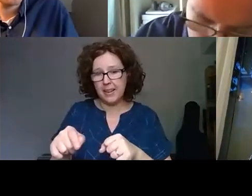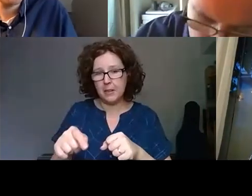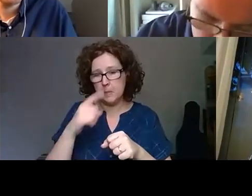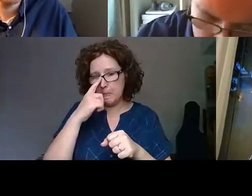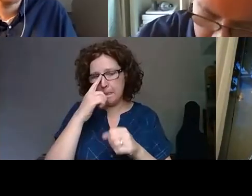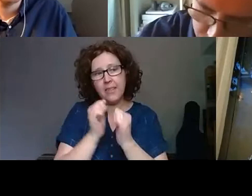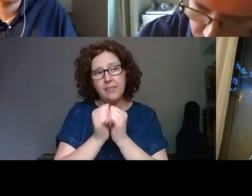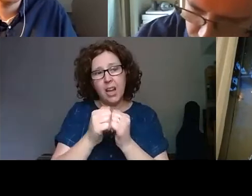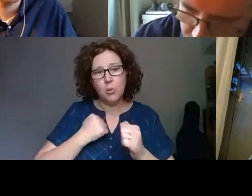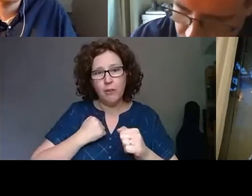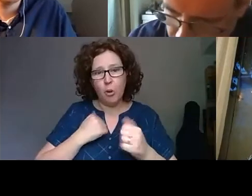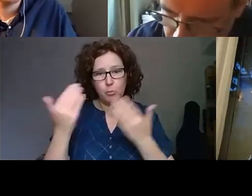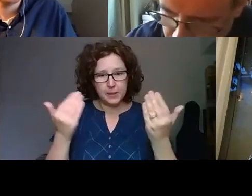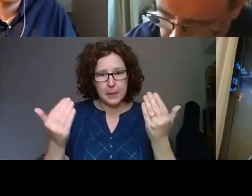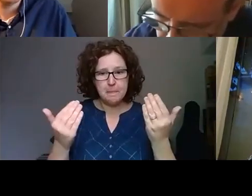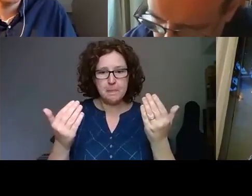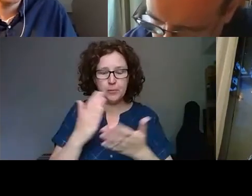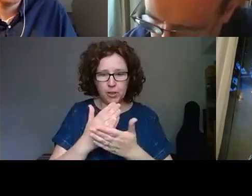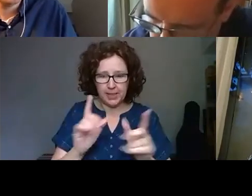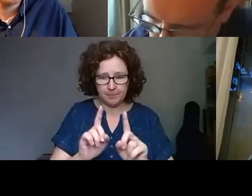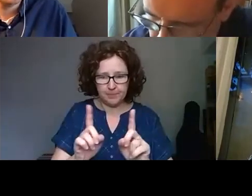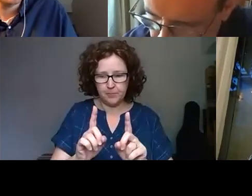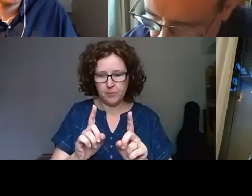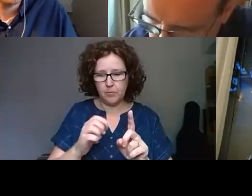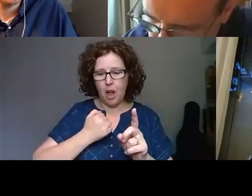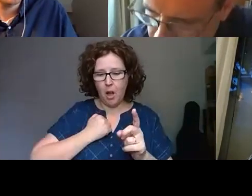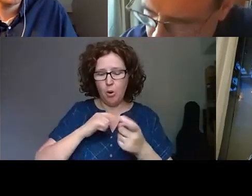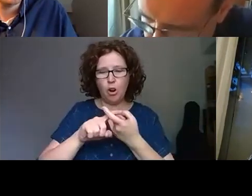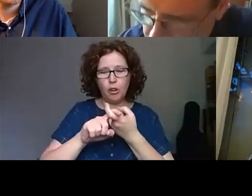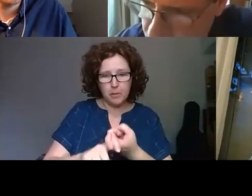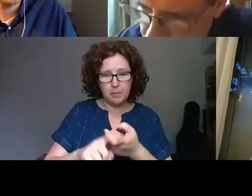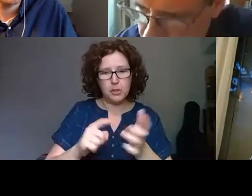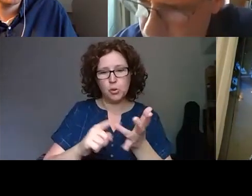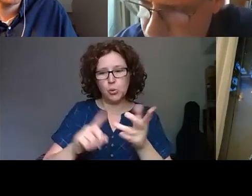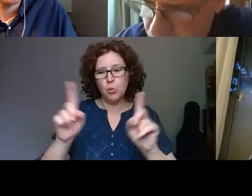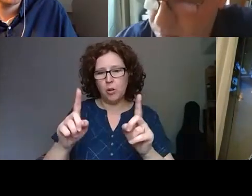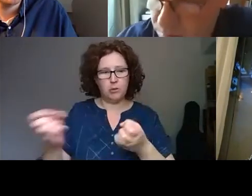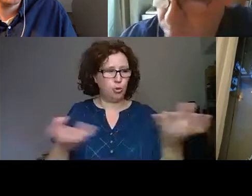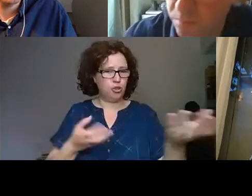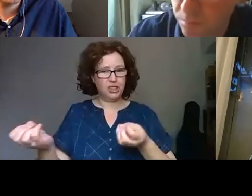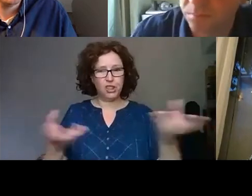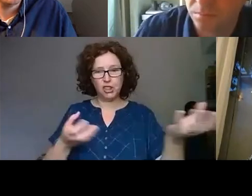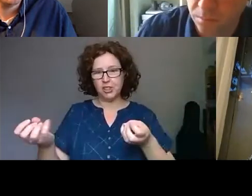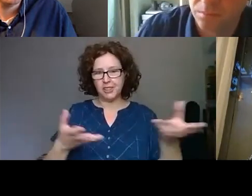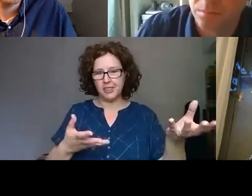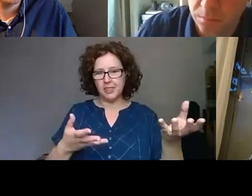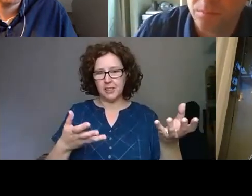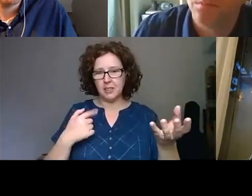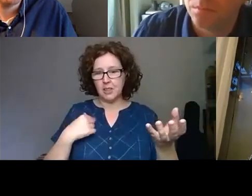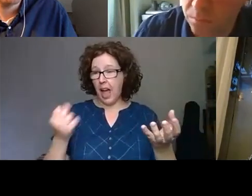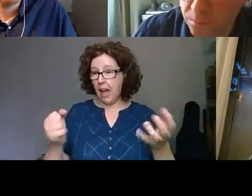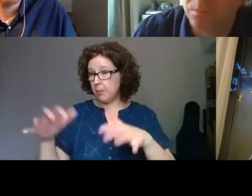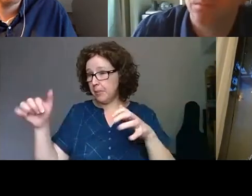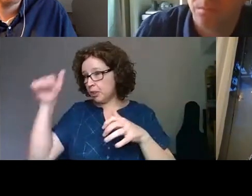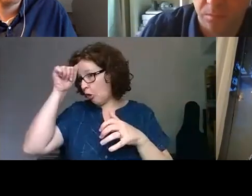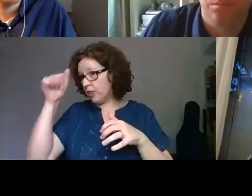Museum, I think lies in our commitment to the brokerage or the mediation of public knowledge and